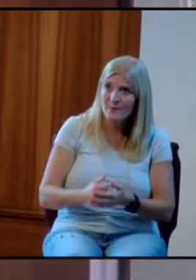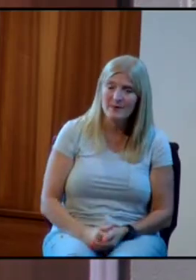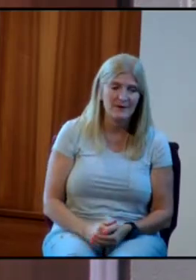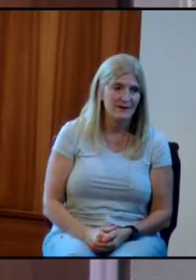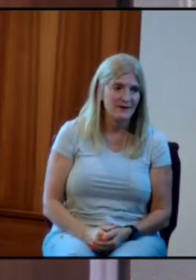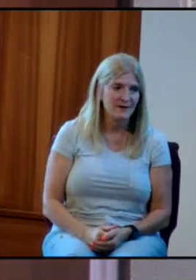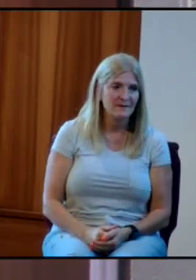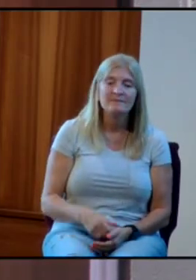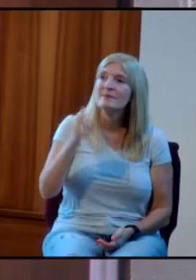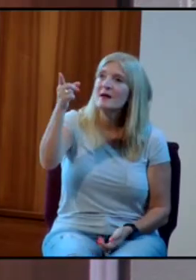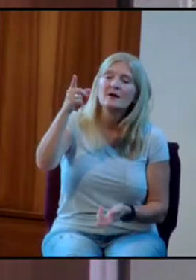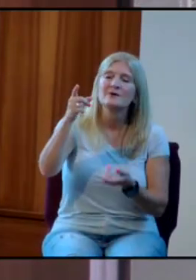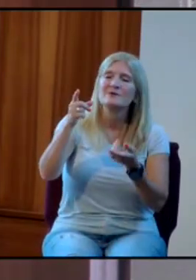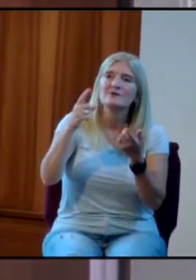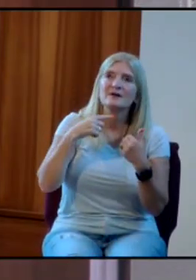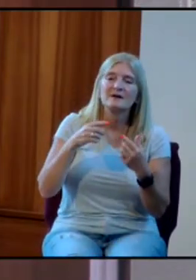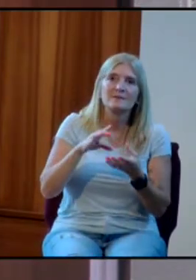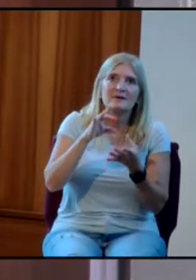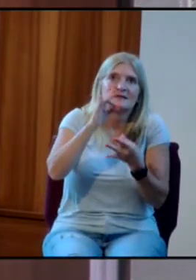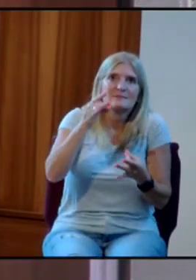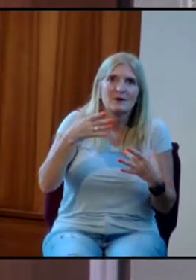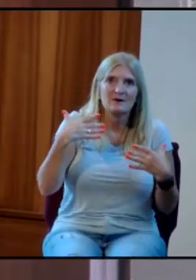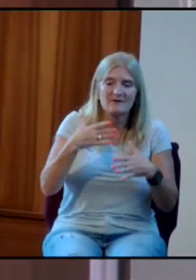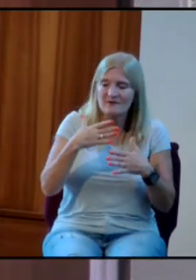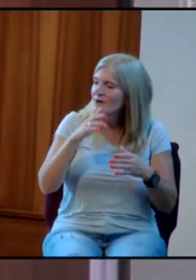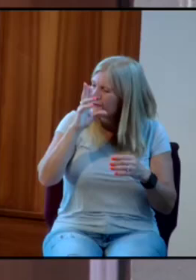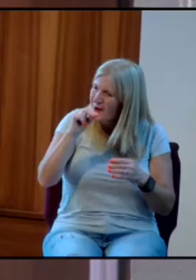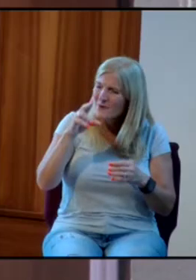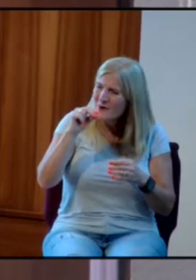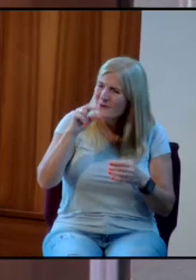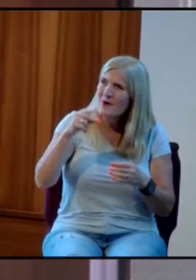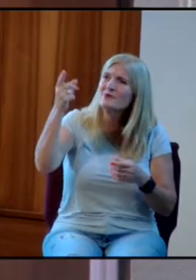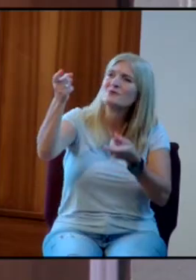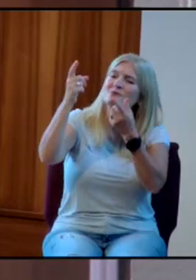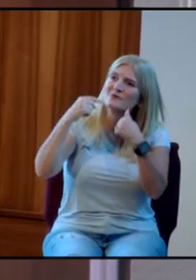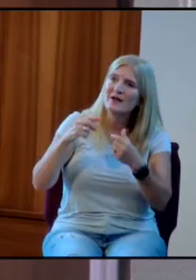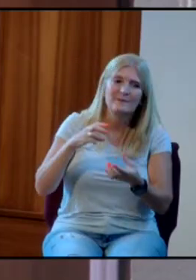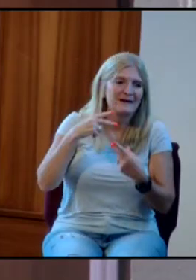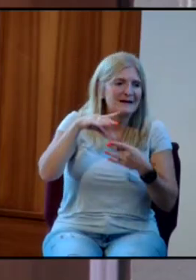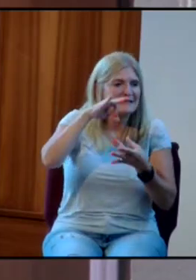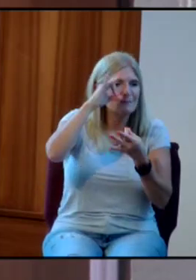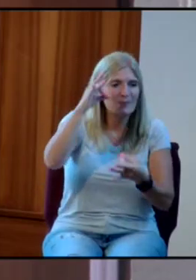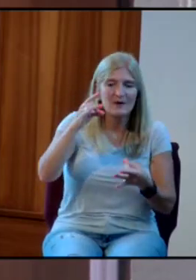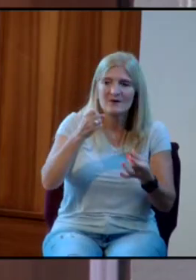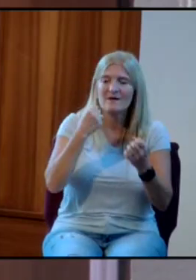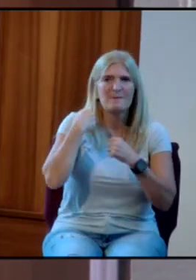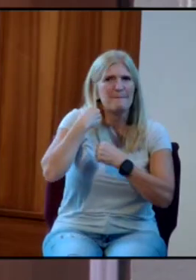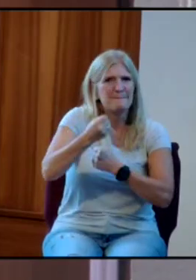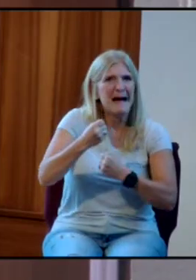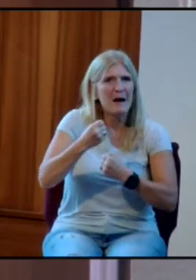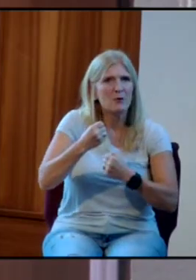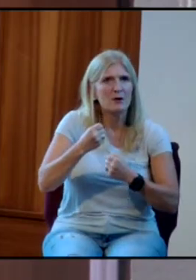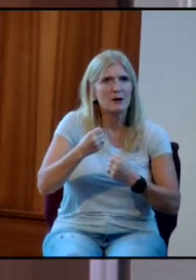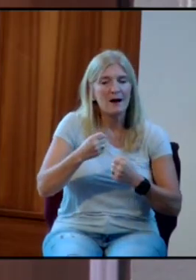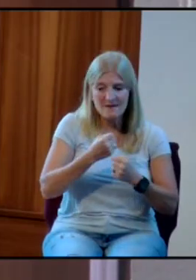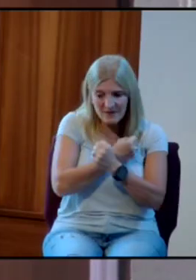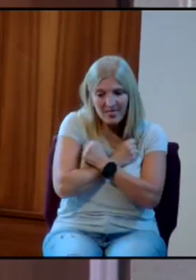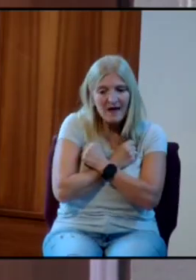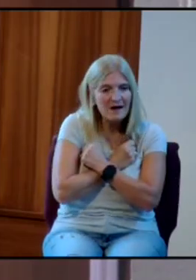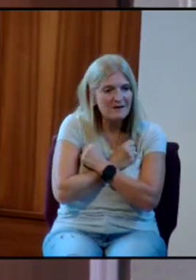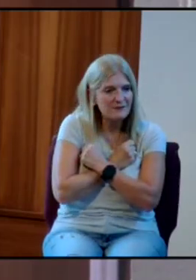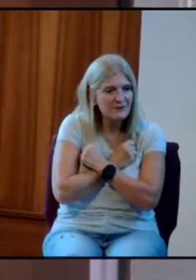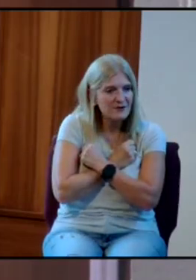didn't give me a spirit of fear. You gave me a spirit of power. You gave me a spirit of love. I can do it all in a loving way.